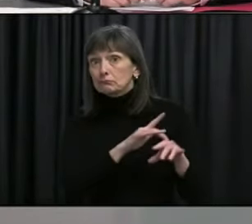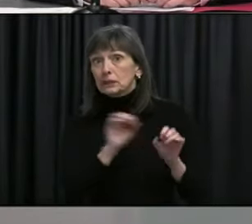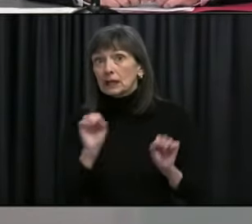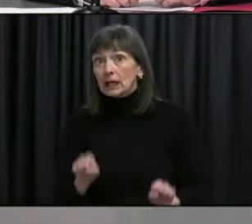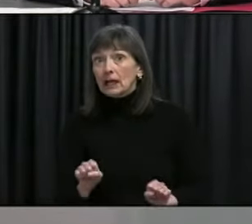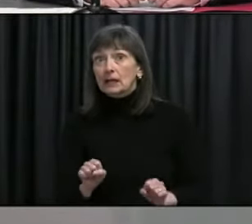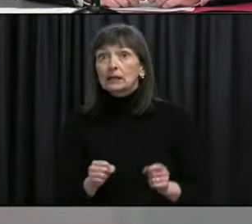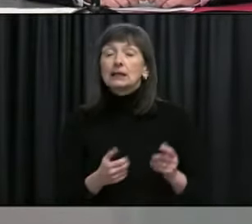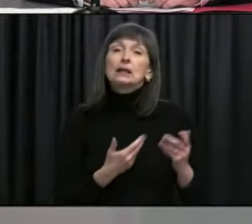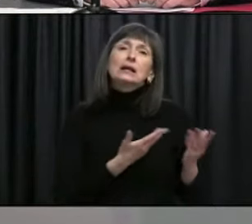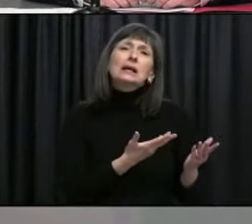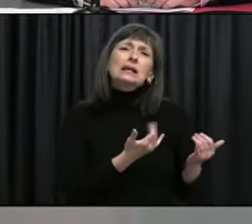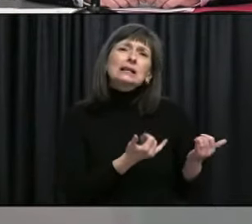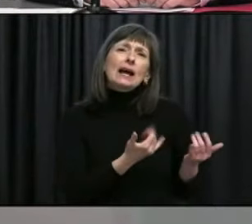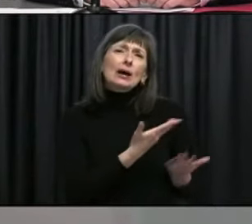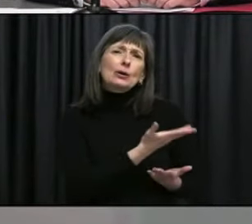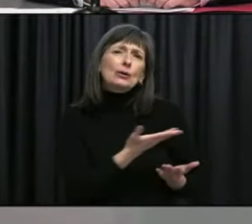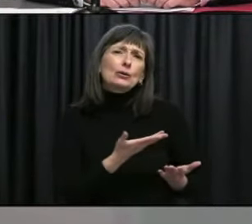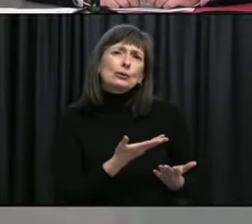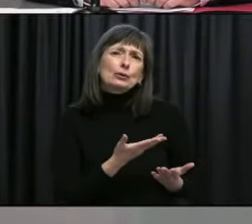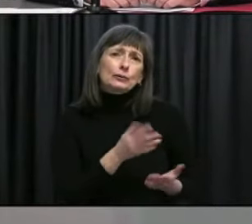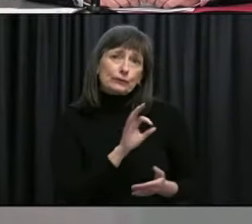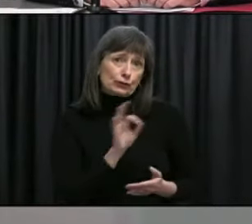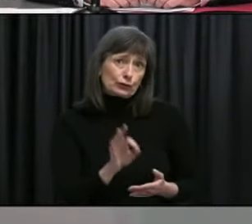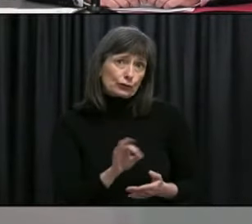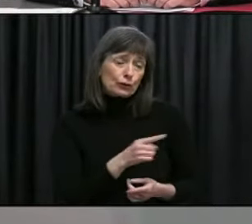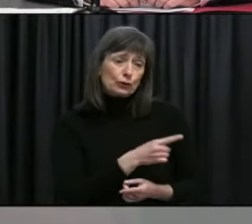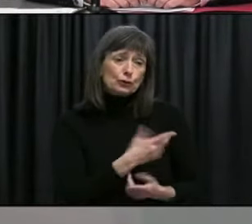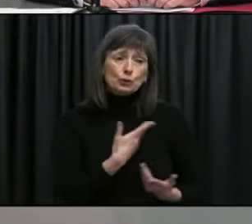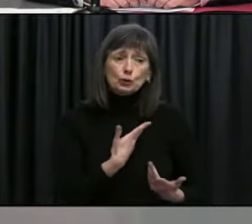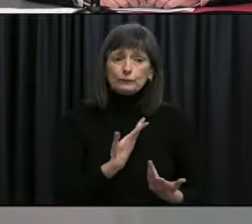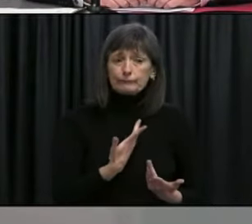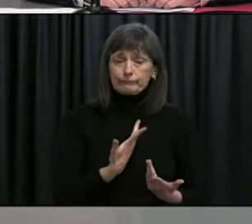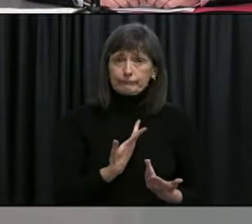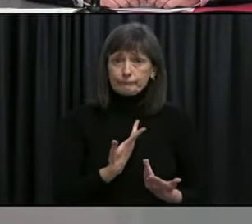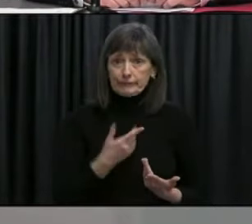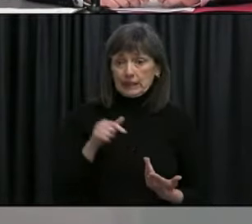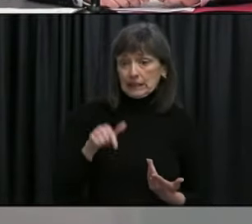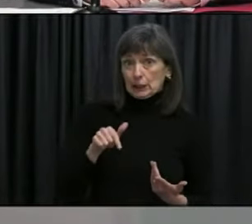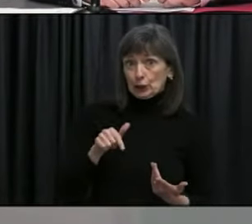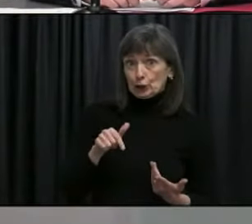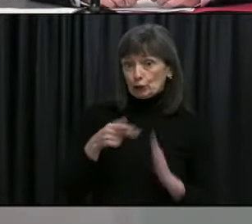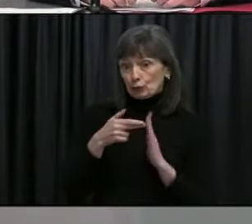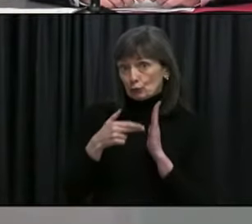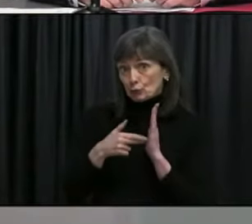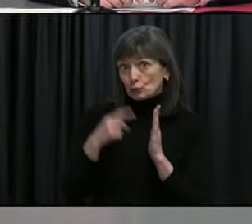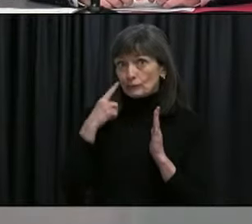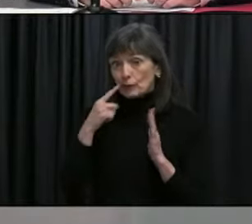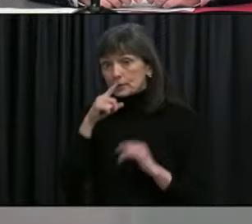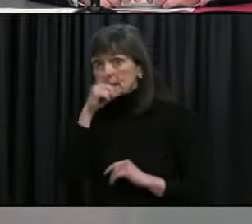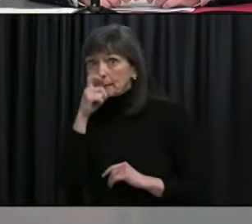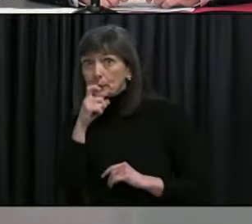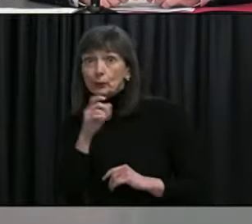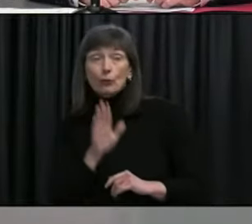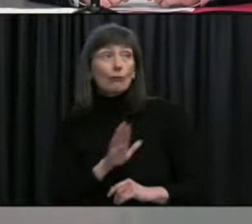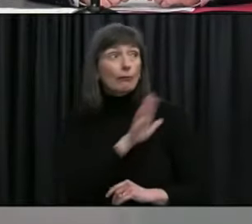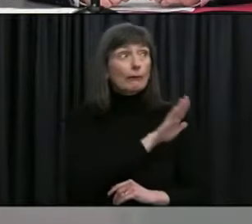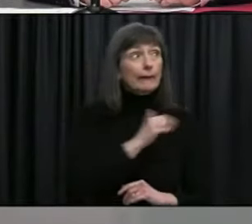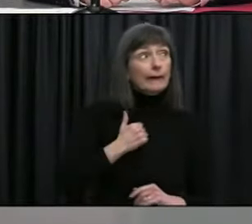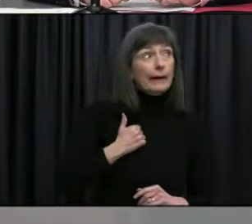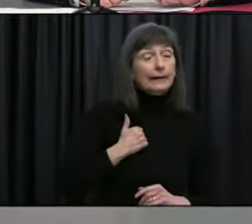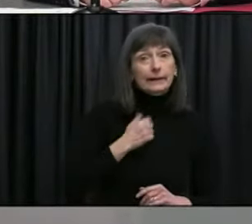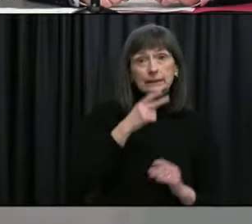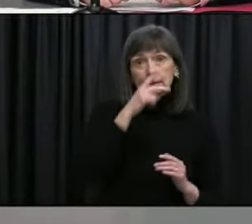what specific things are you going to need to see here and in the rest of the country for you to determine that it is safe to open up